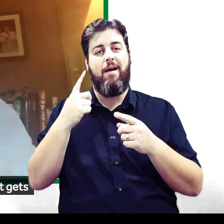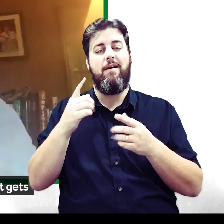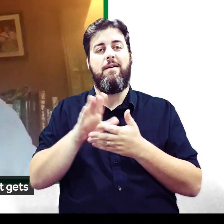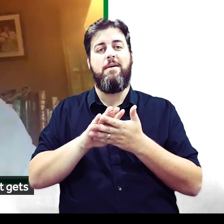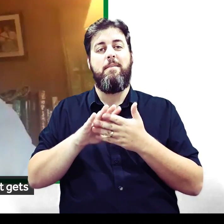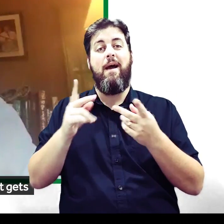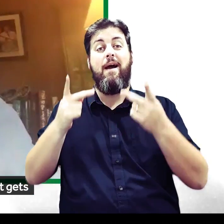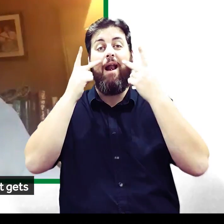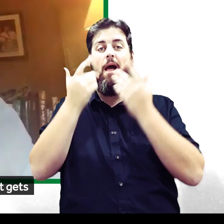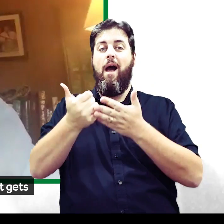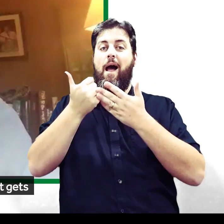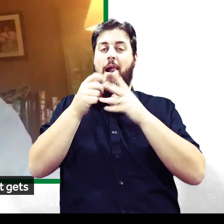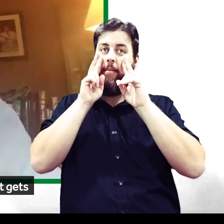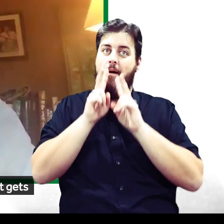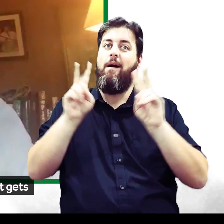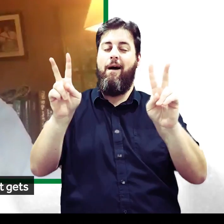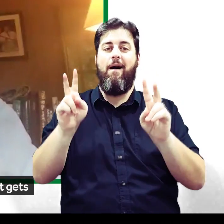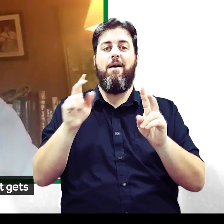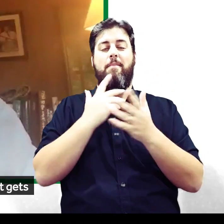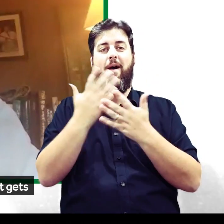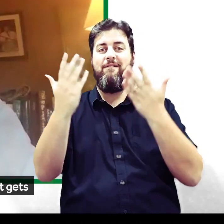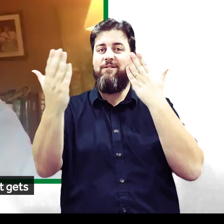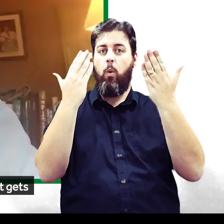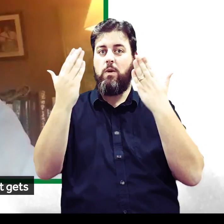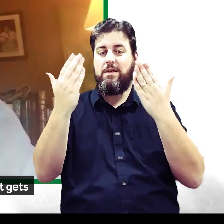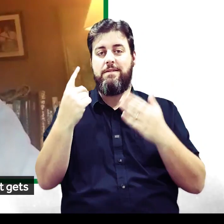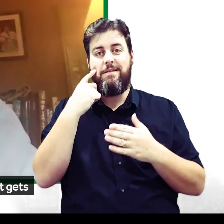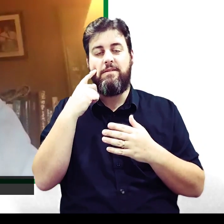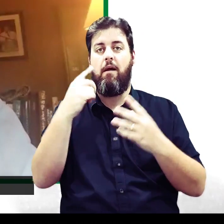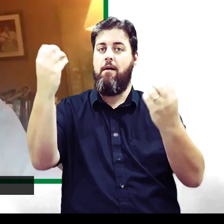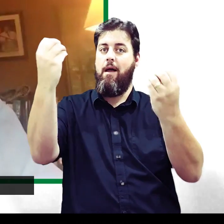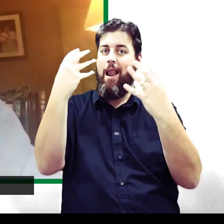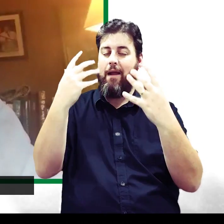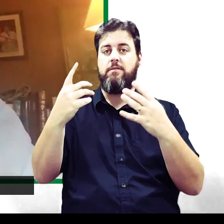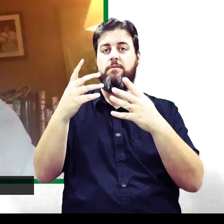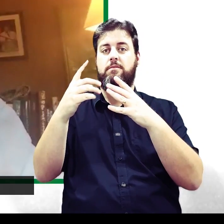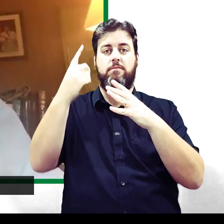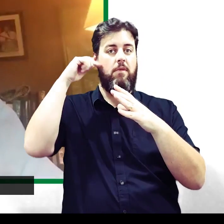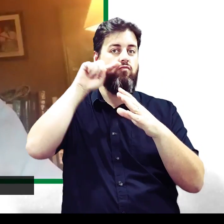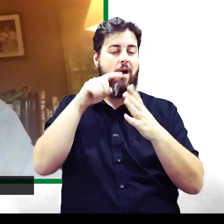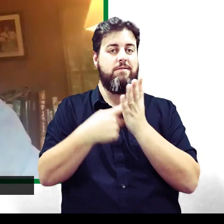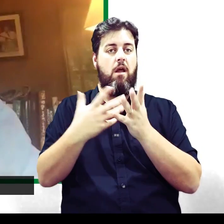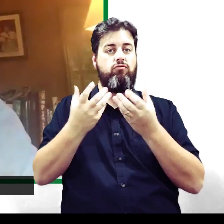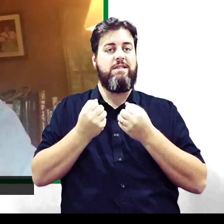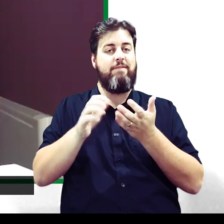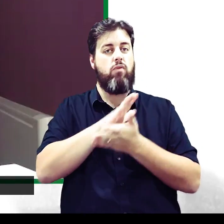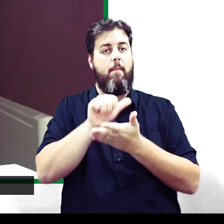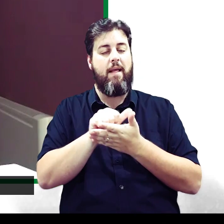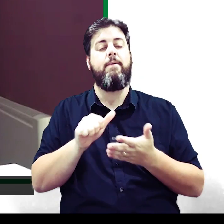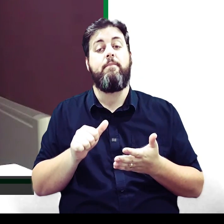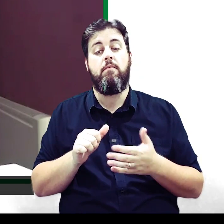our glasses do that job for us. They refocus the light so that it gets onto the retina, and we get a clear view.